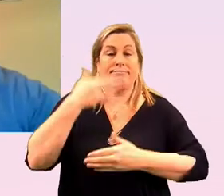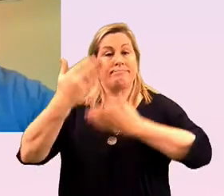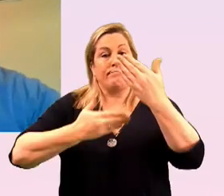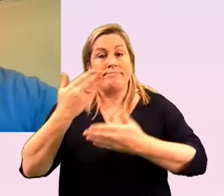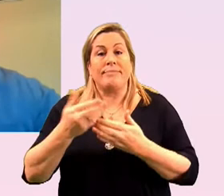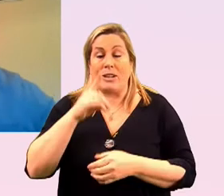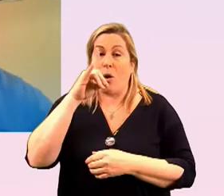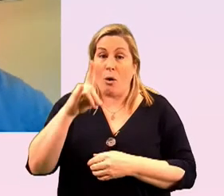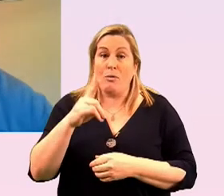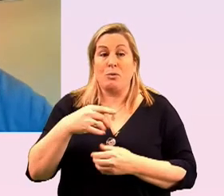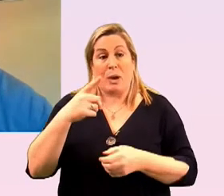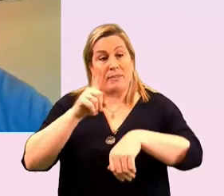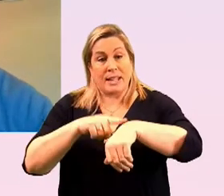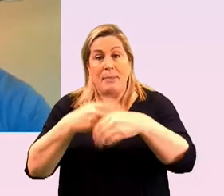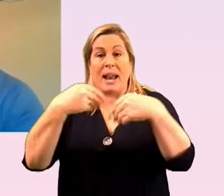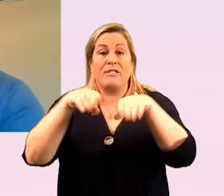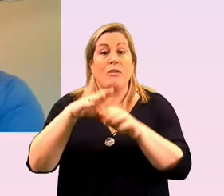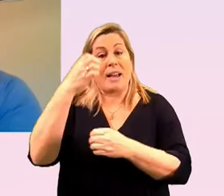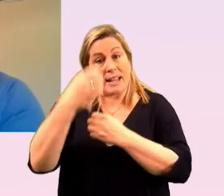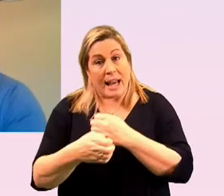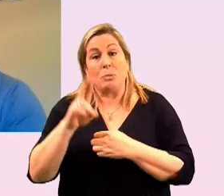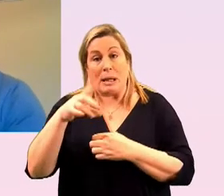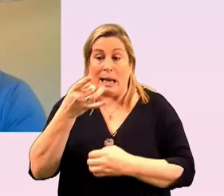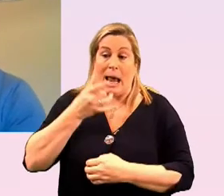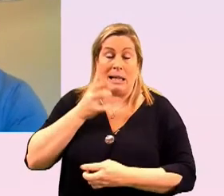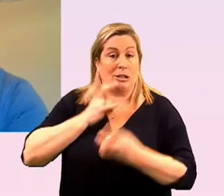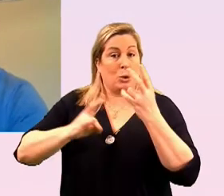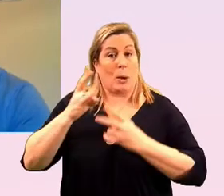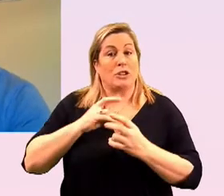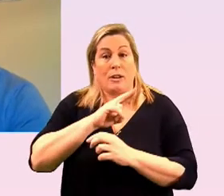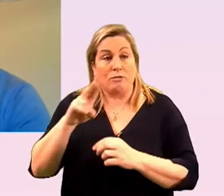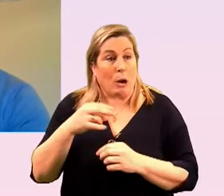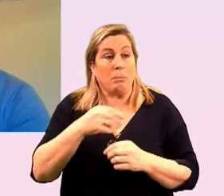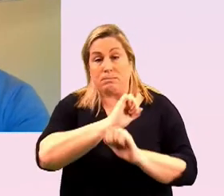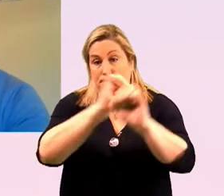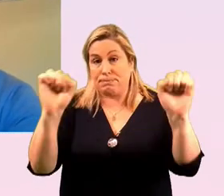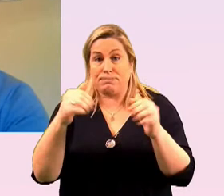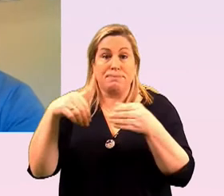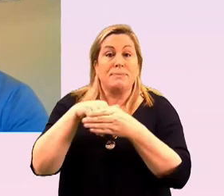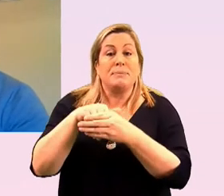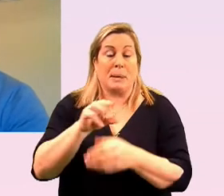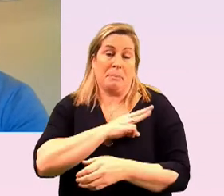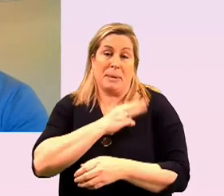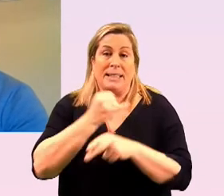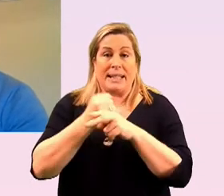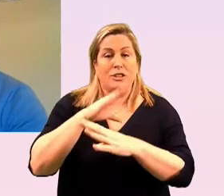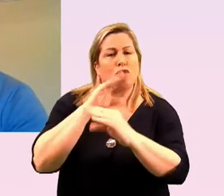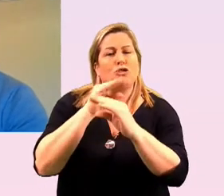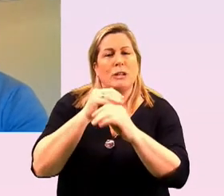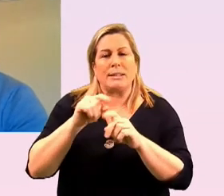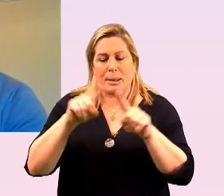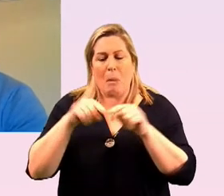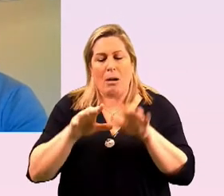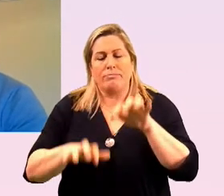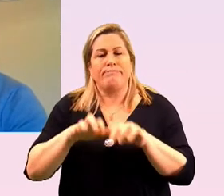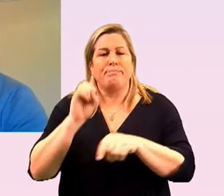we'll have some time to take questions if you have questions participants please put them in the chat box and we'll we put them